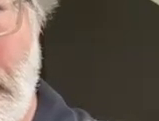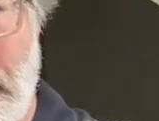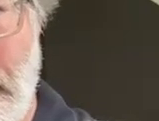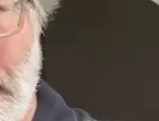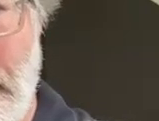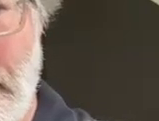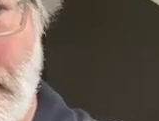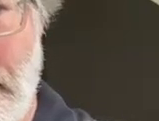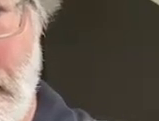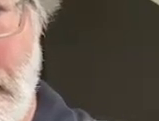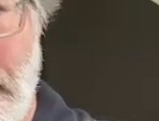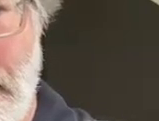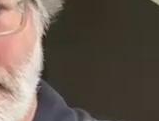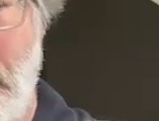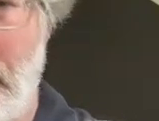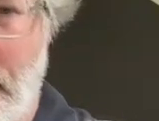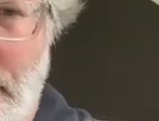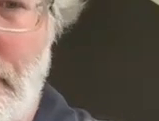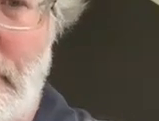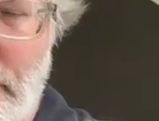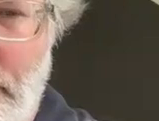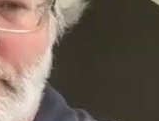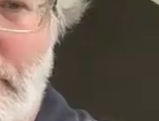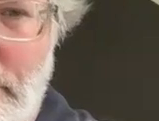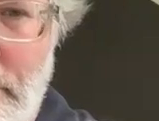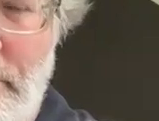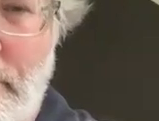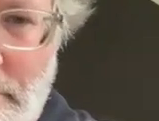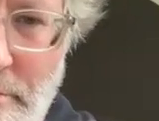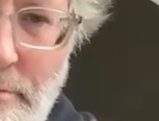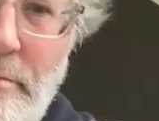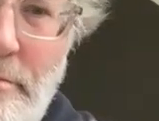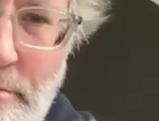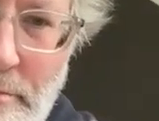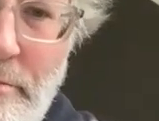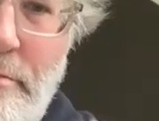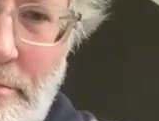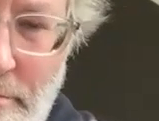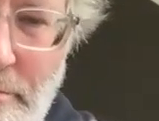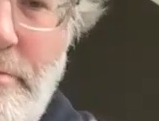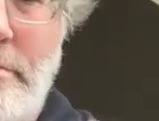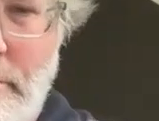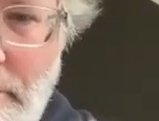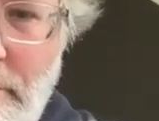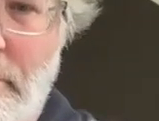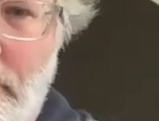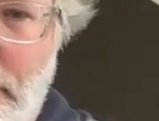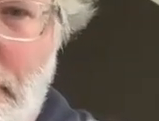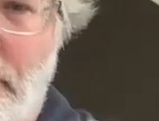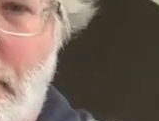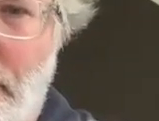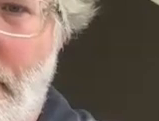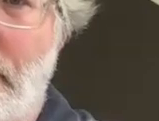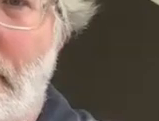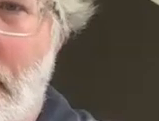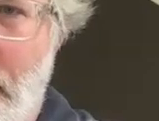doors and windows apparently is a massive way to protect um and lower you know lower energy costs and and prevent energy